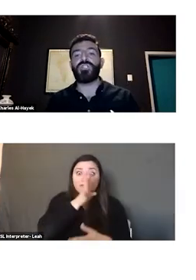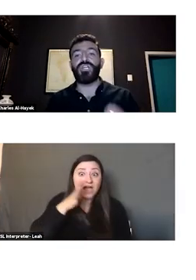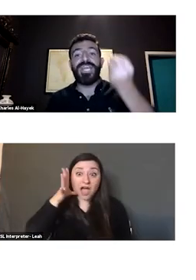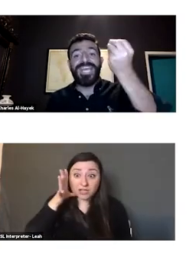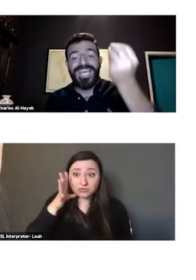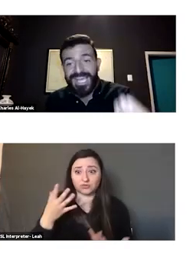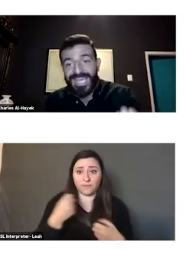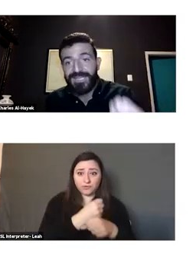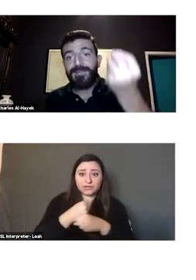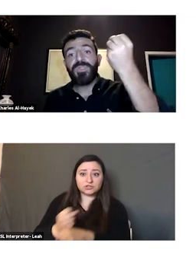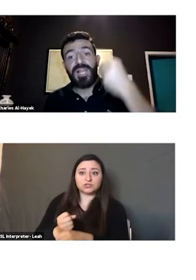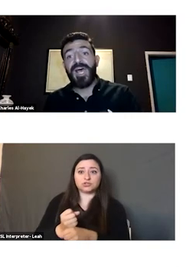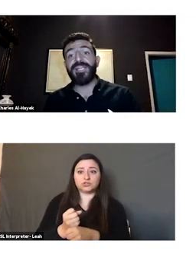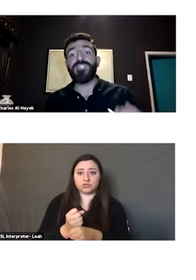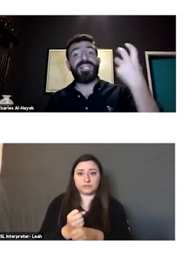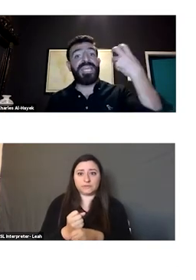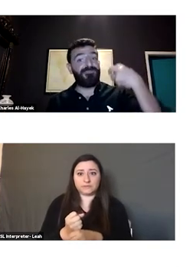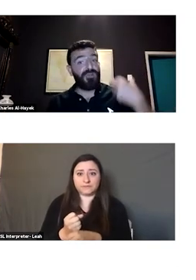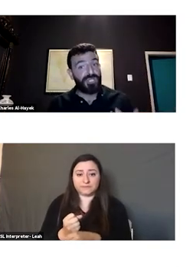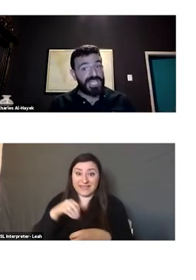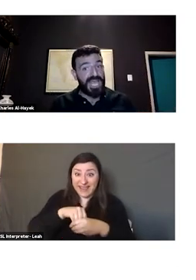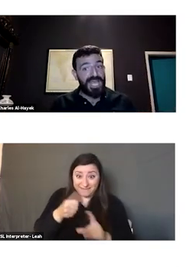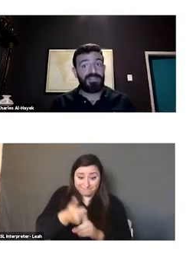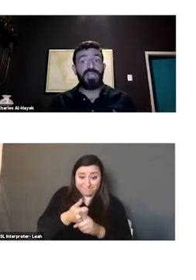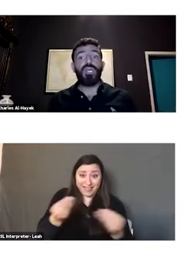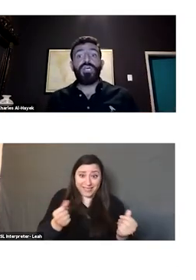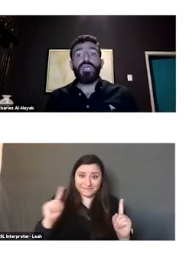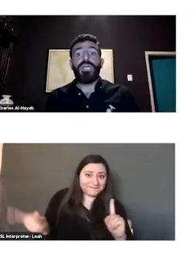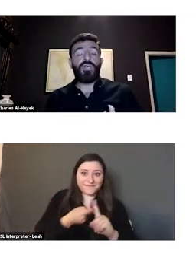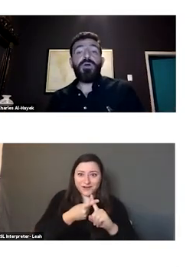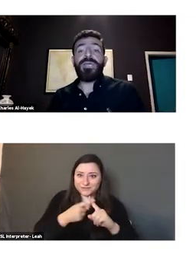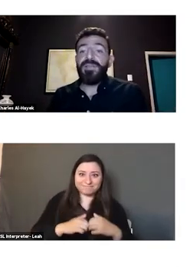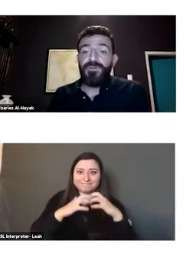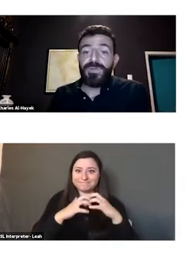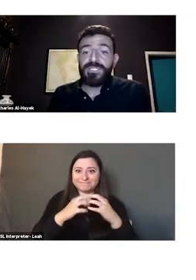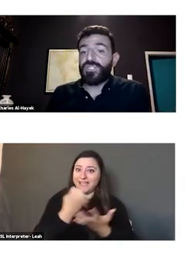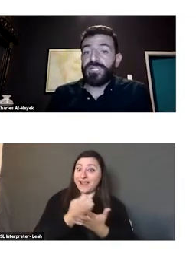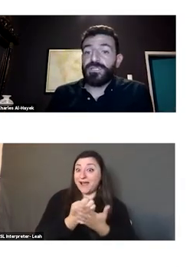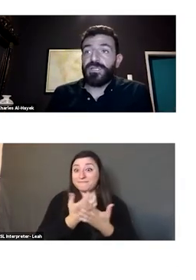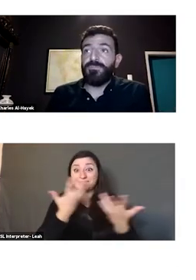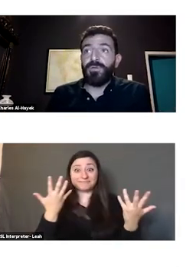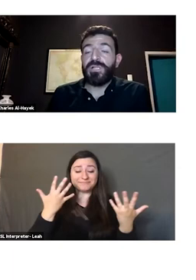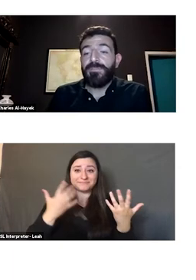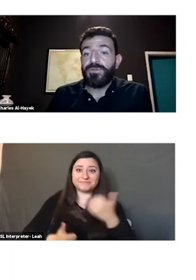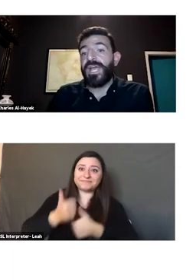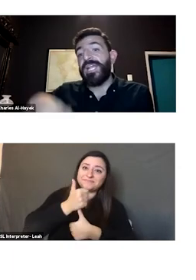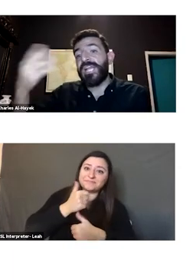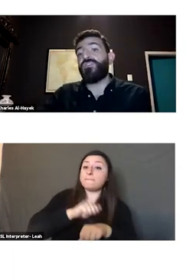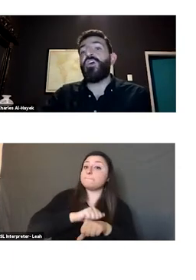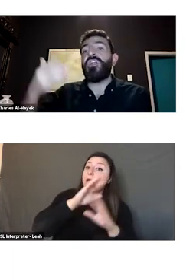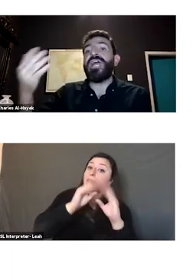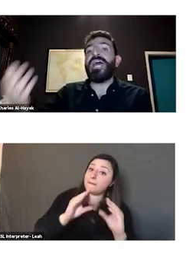production in the lands where they first had economic influence, such as Mount Lebanon,